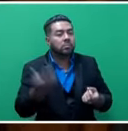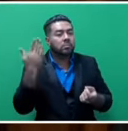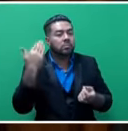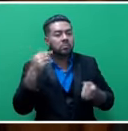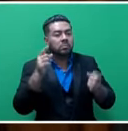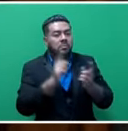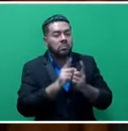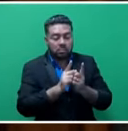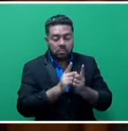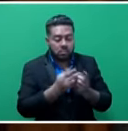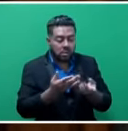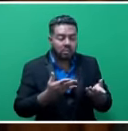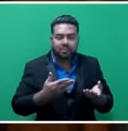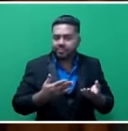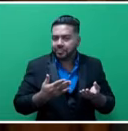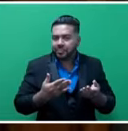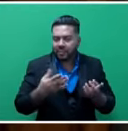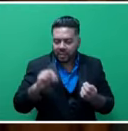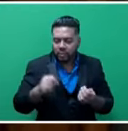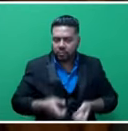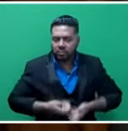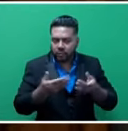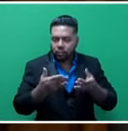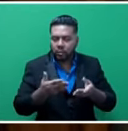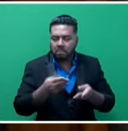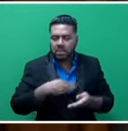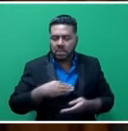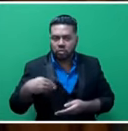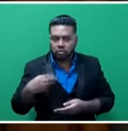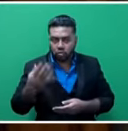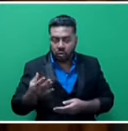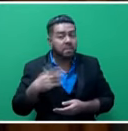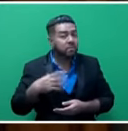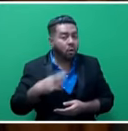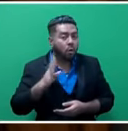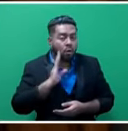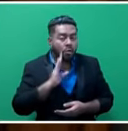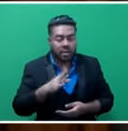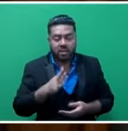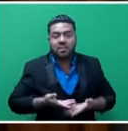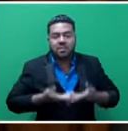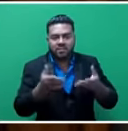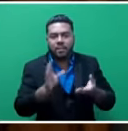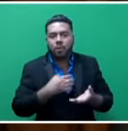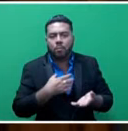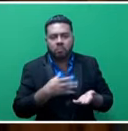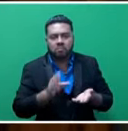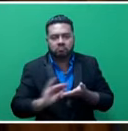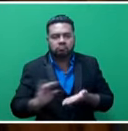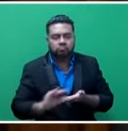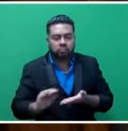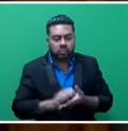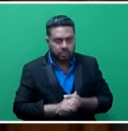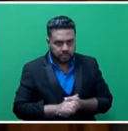to be provided to the ministry before we release any further grants. Without the signed agreements, the grant funds to the higher education